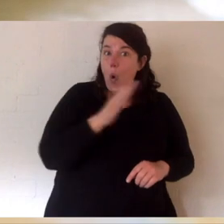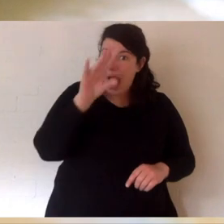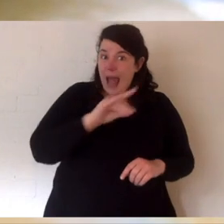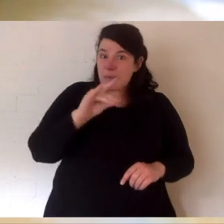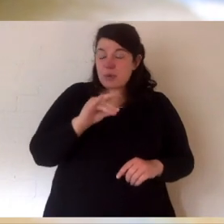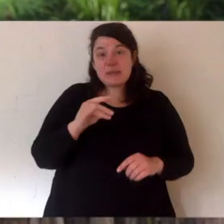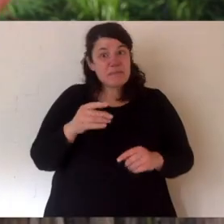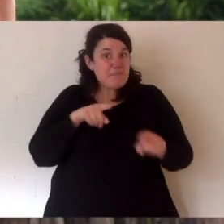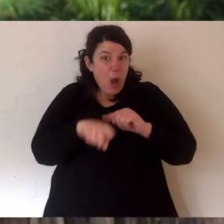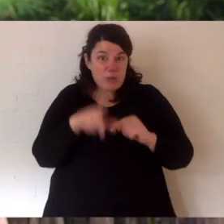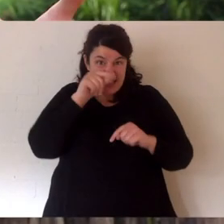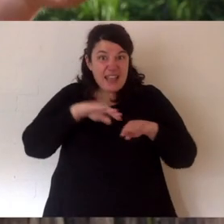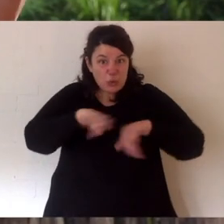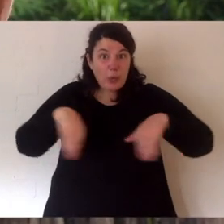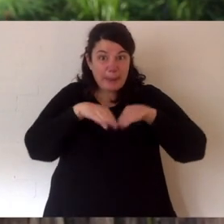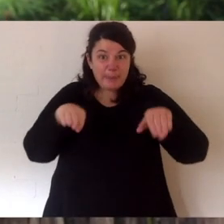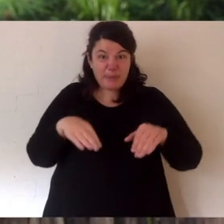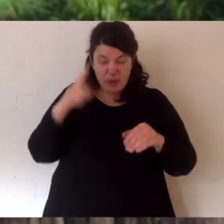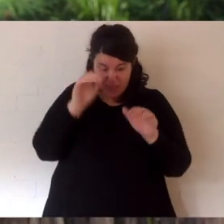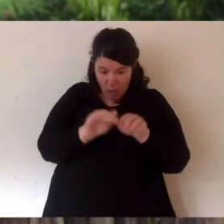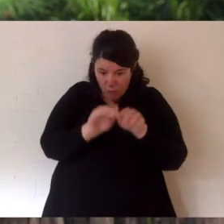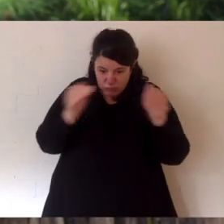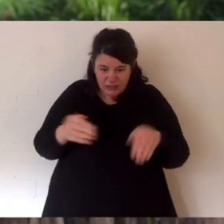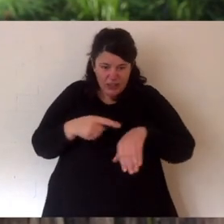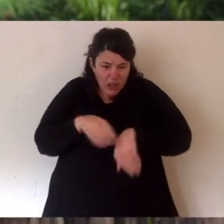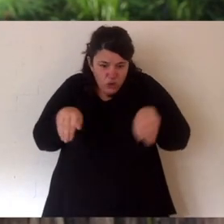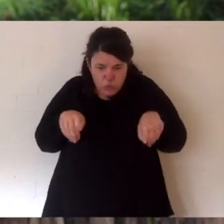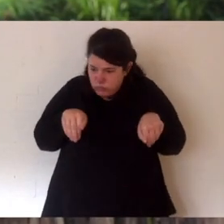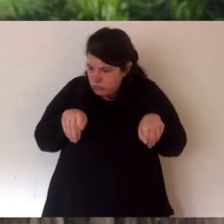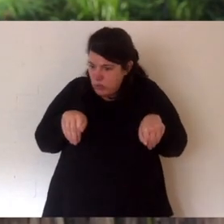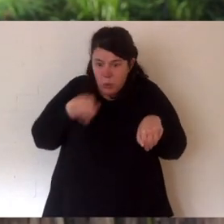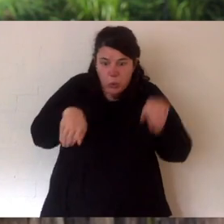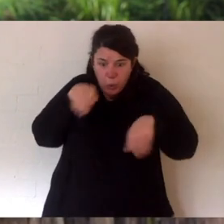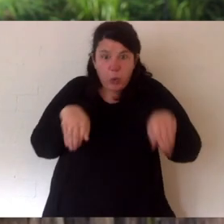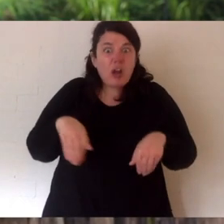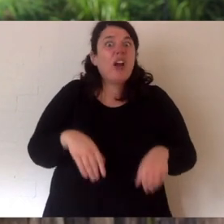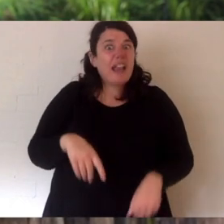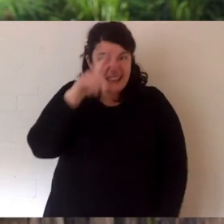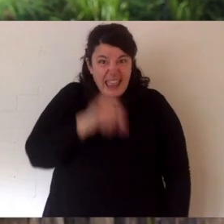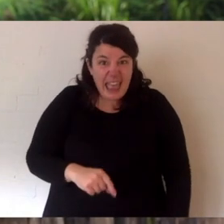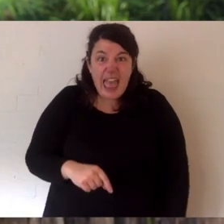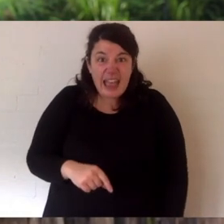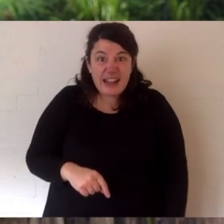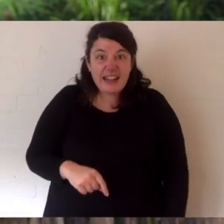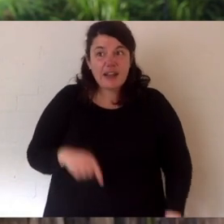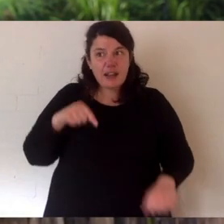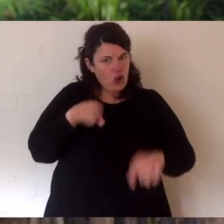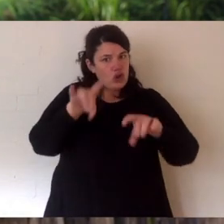think about it, that almost every animal can swim. And you look at an echidna, it's this little thing with short